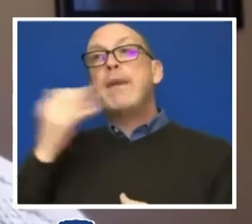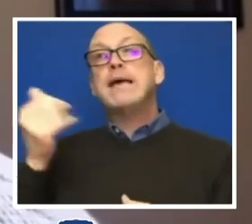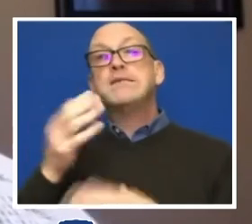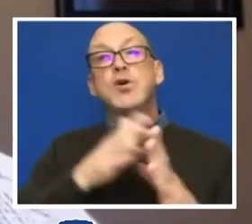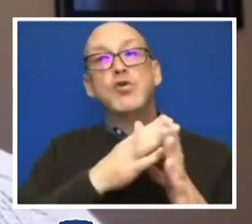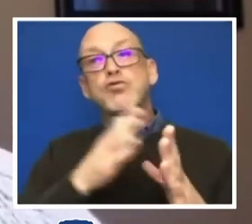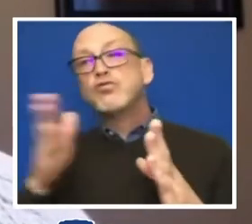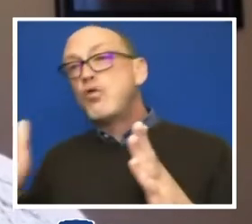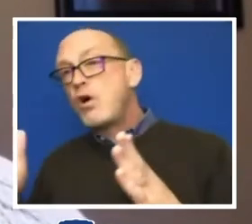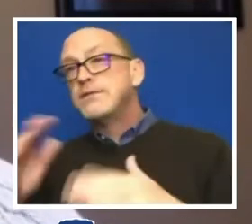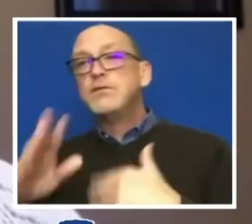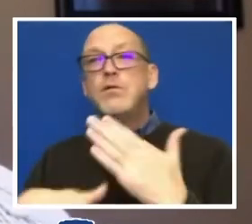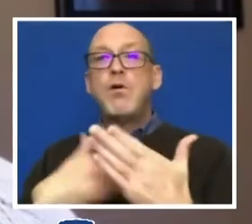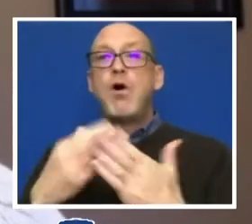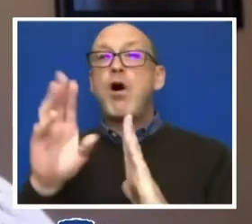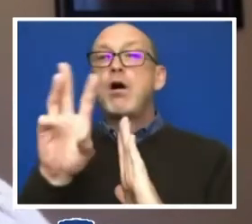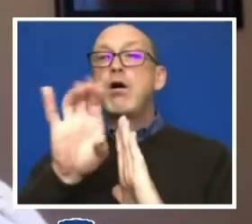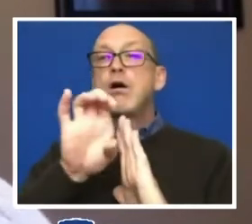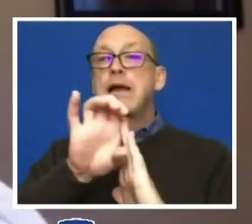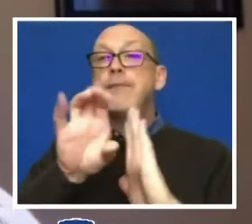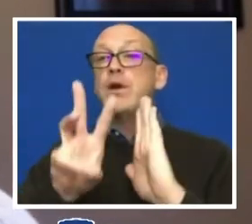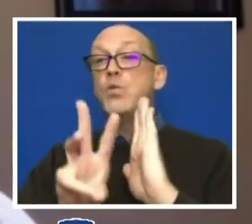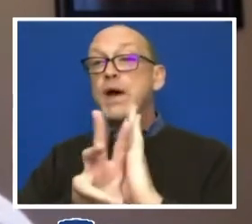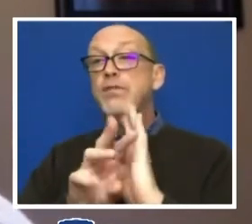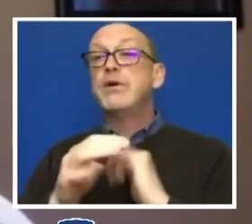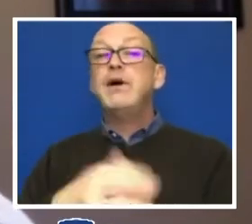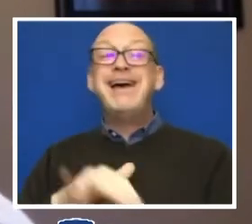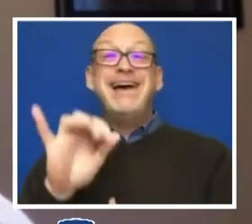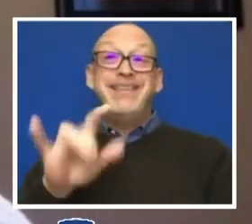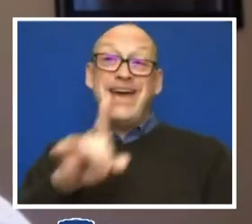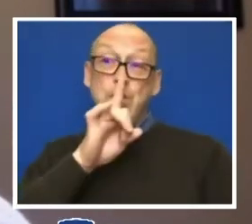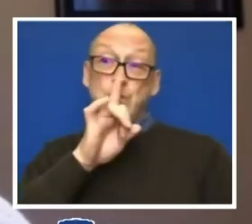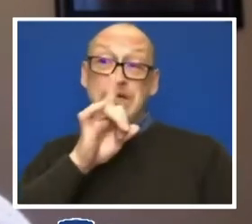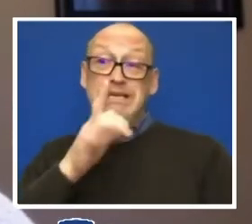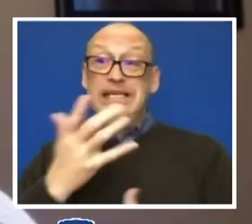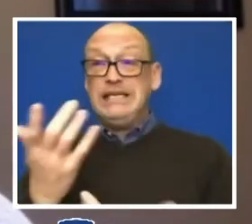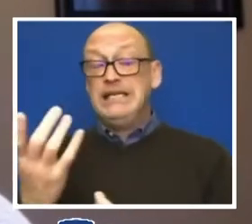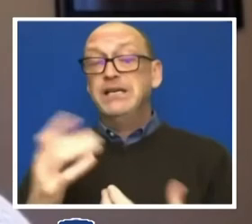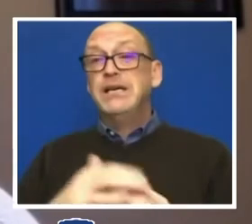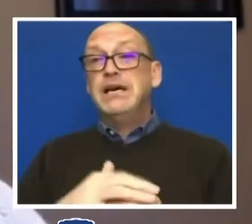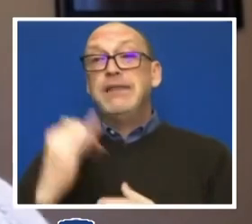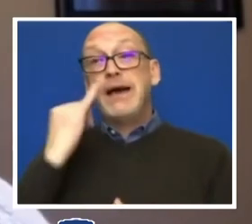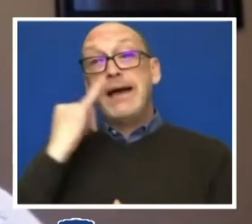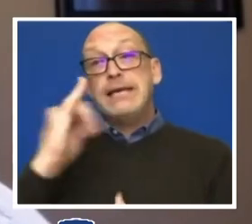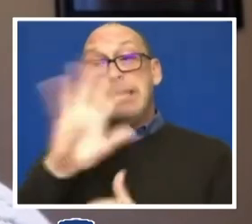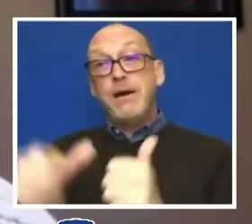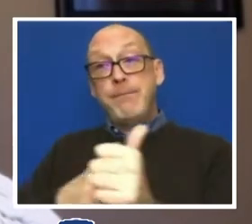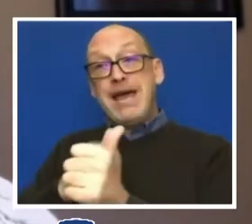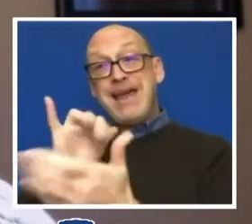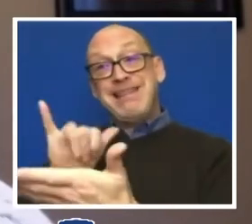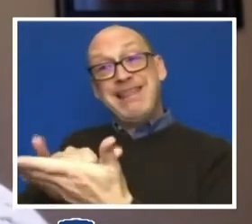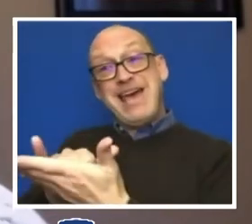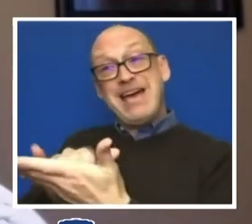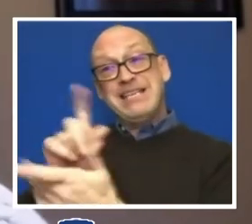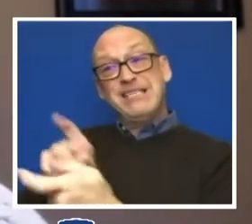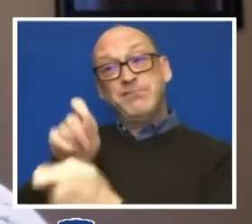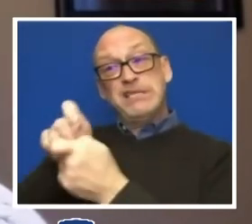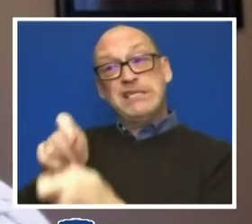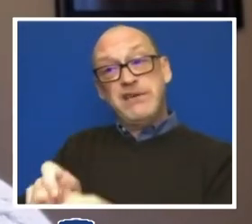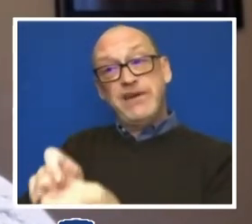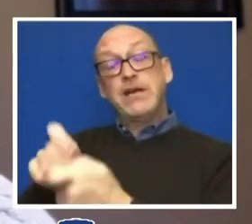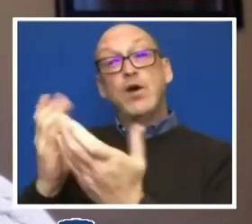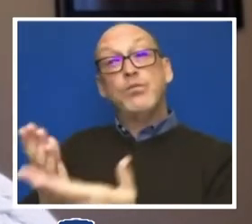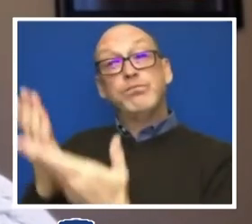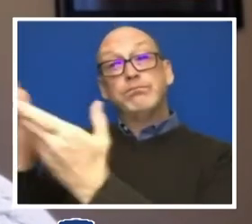breadth of the Commonwealth. That really is the idea behind that particular proposal,